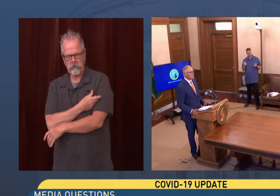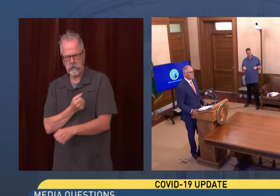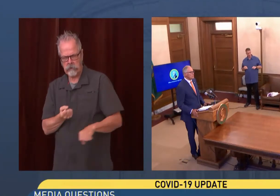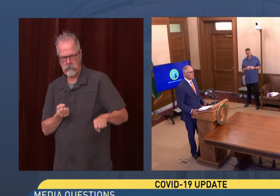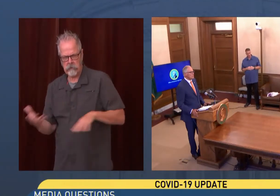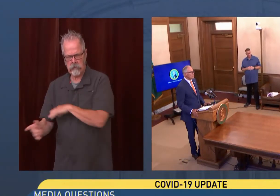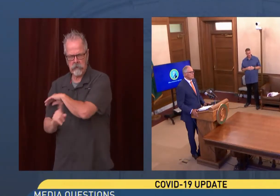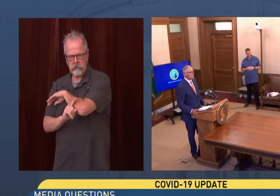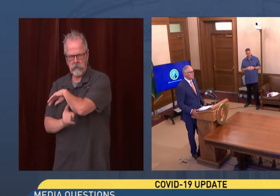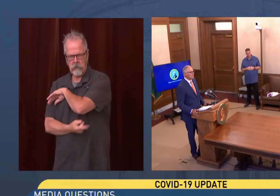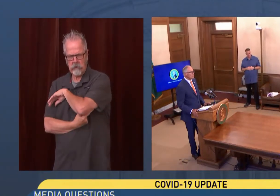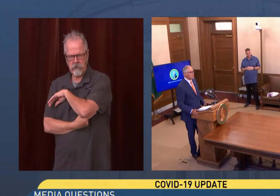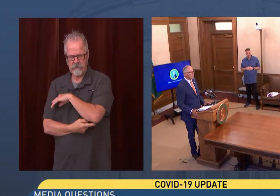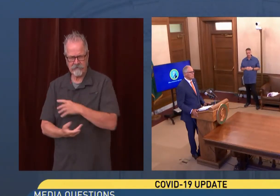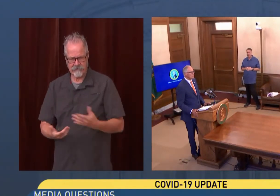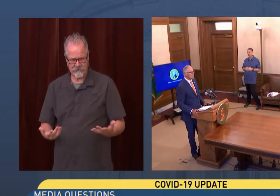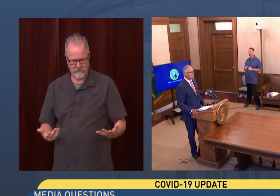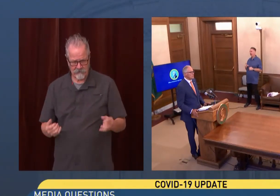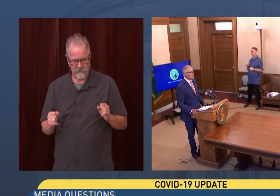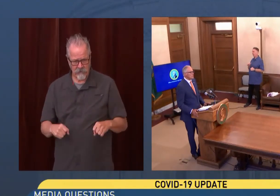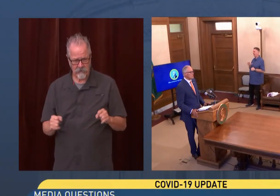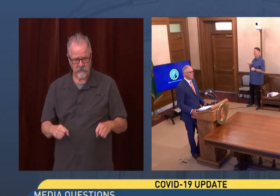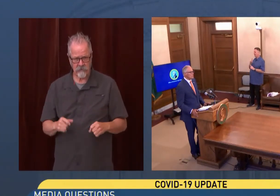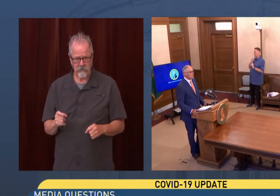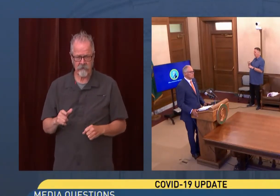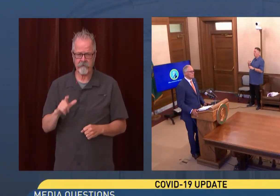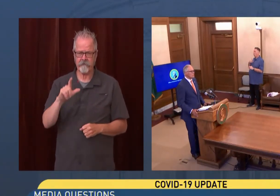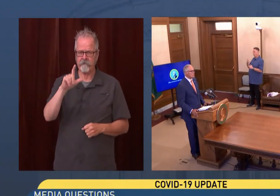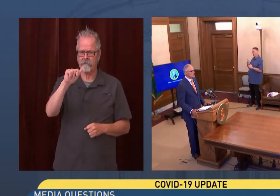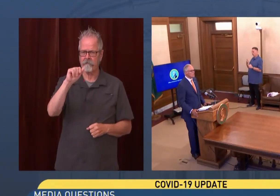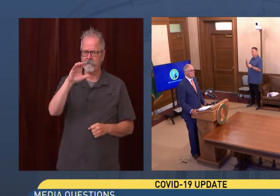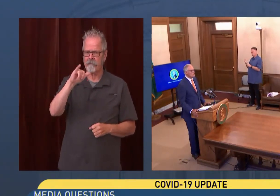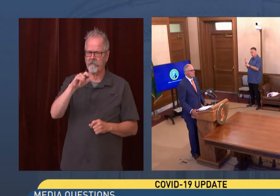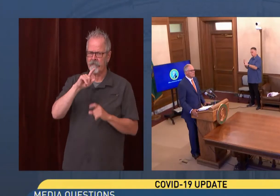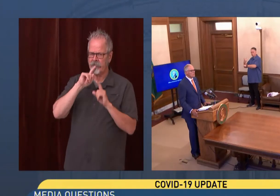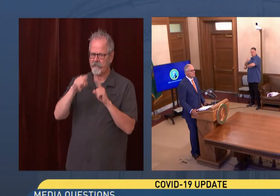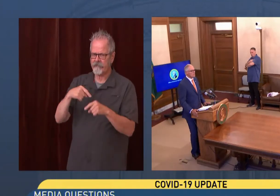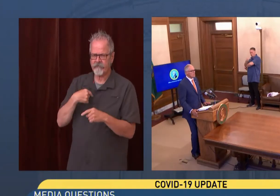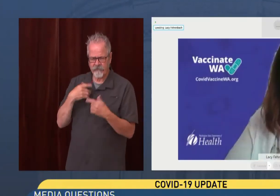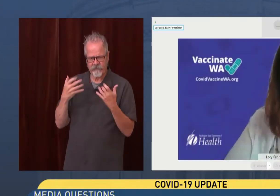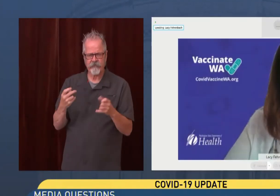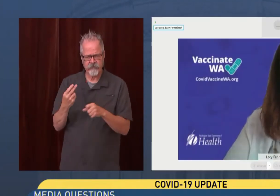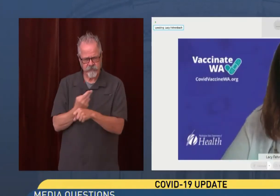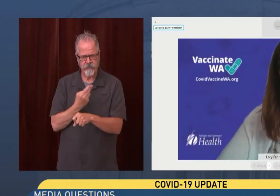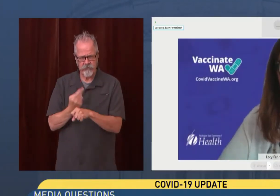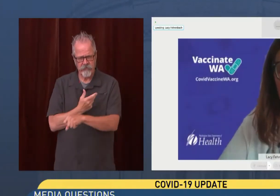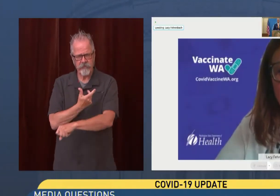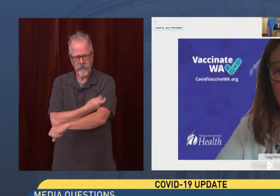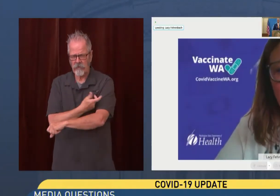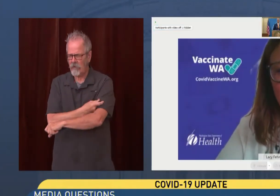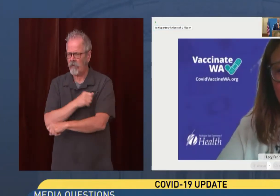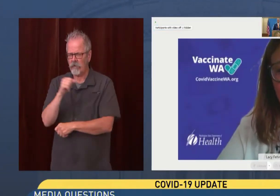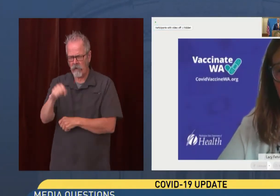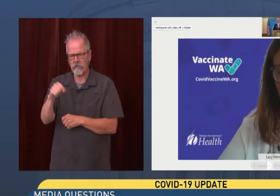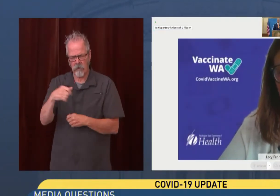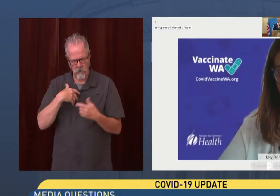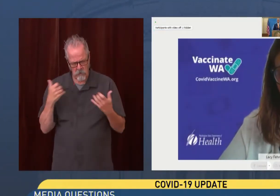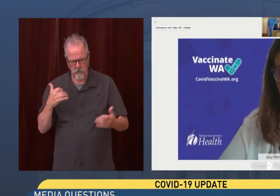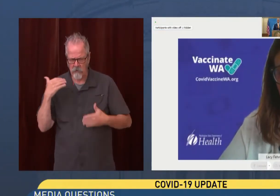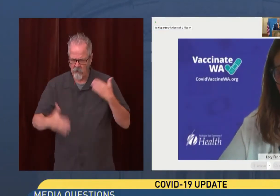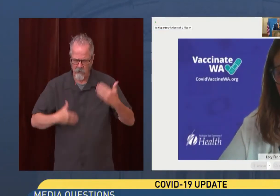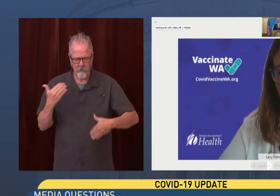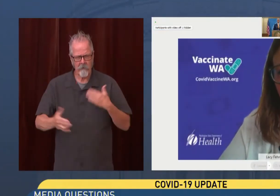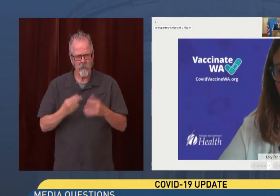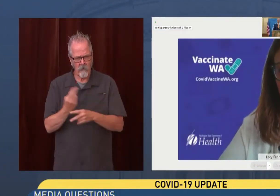Well, we want to use our doses as efficiently as possible. I think, you know, we encourage